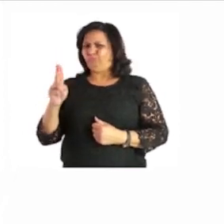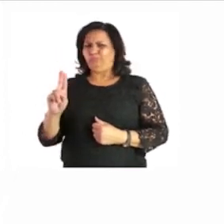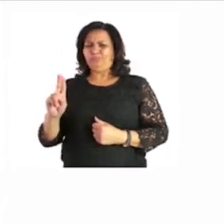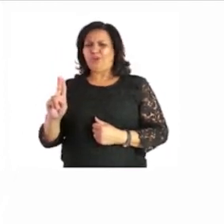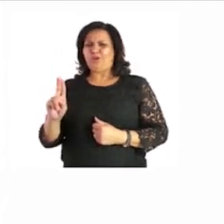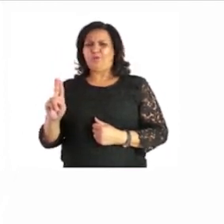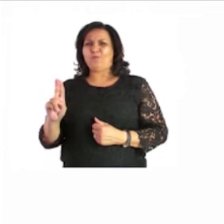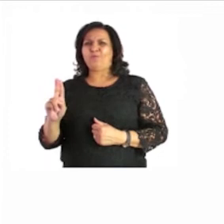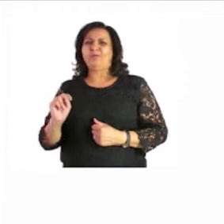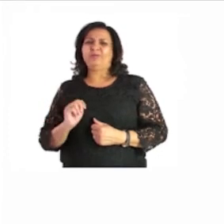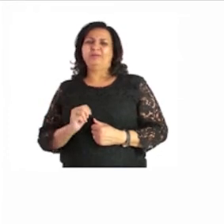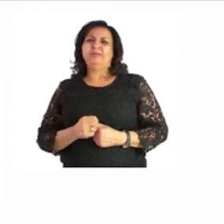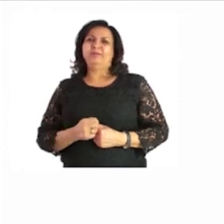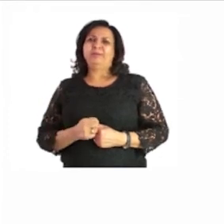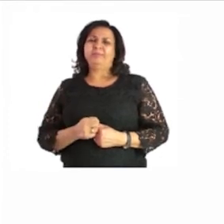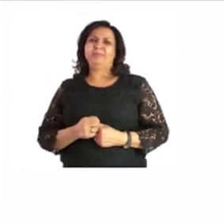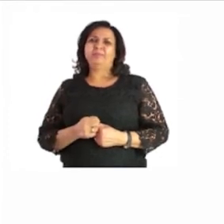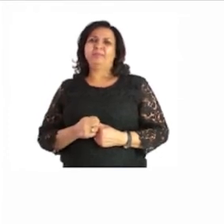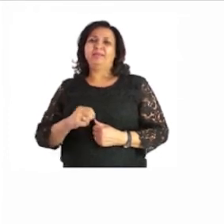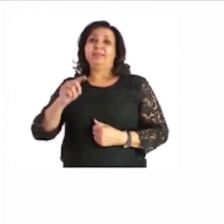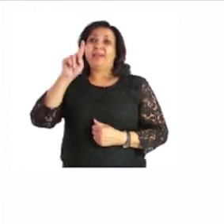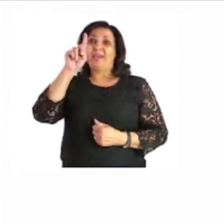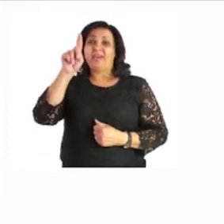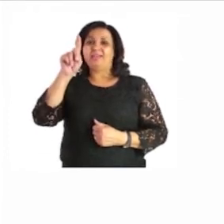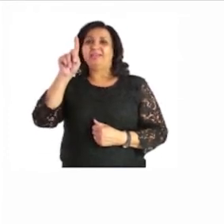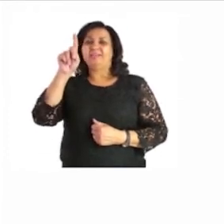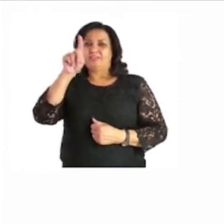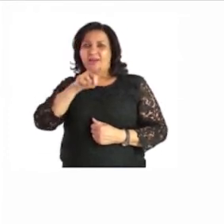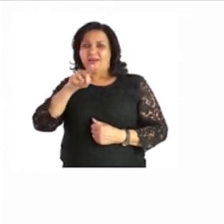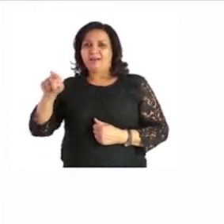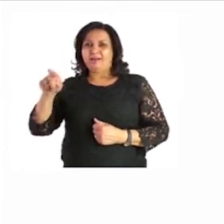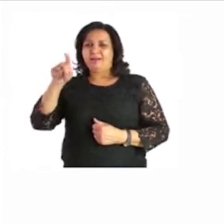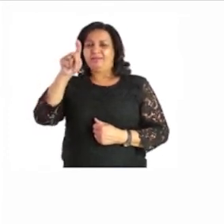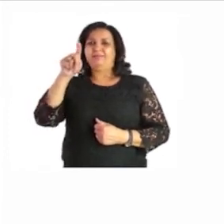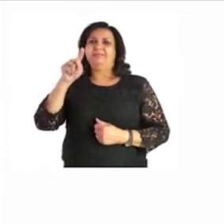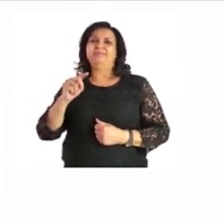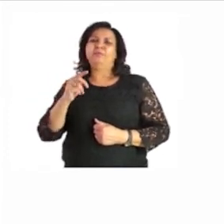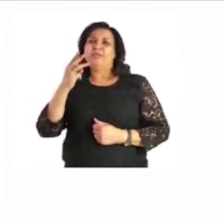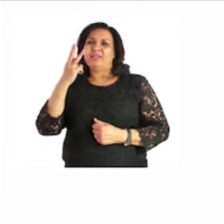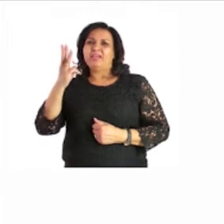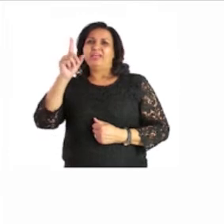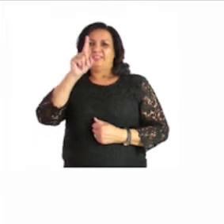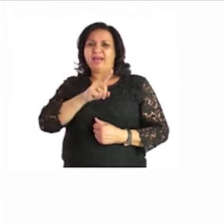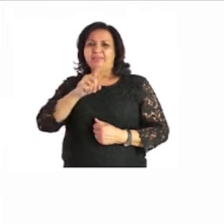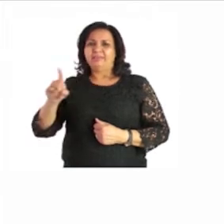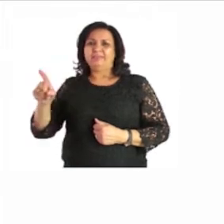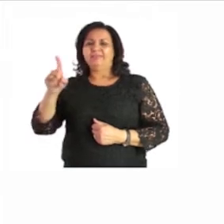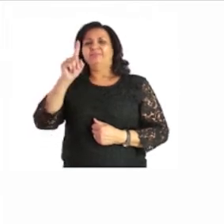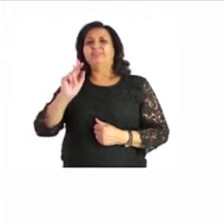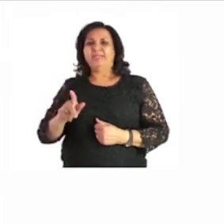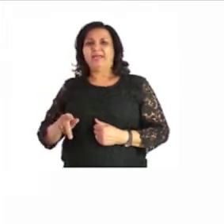on top of the castle yes that's a triangle with the three sides let's do it again